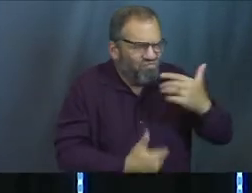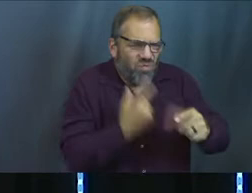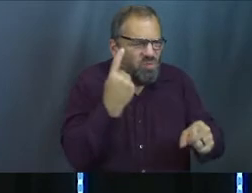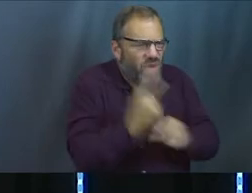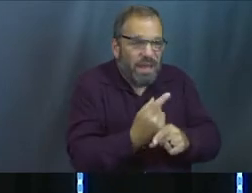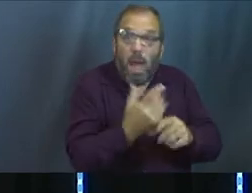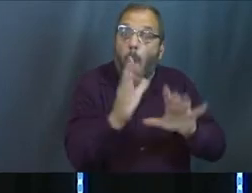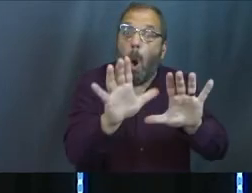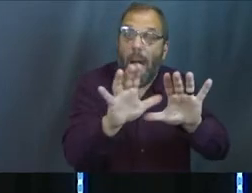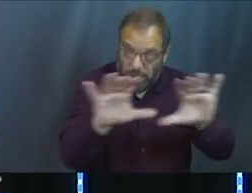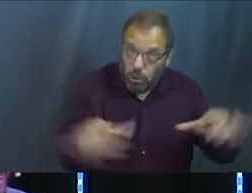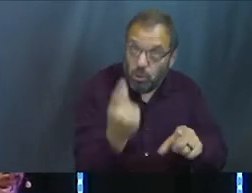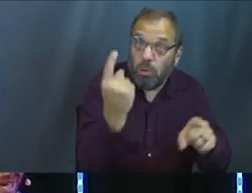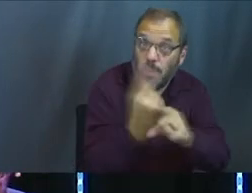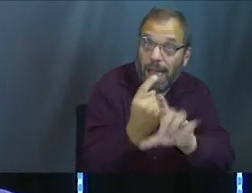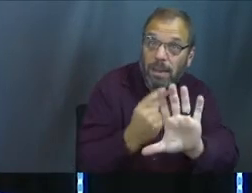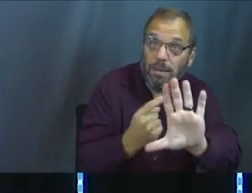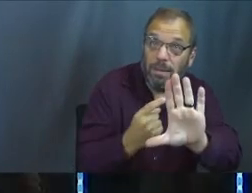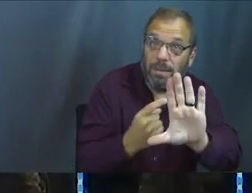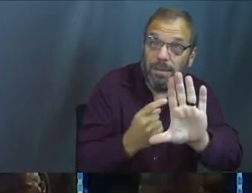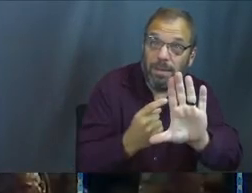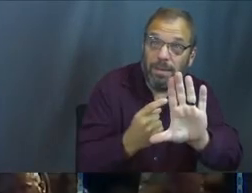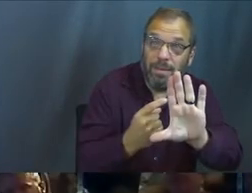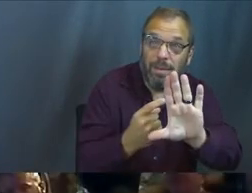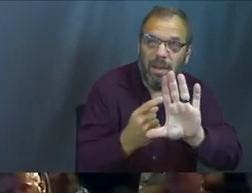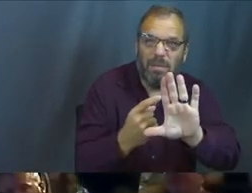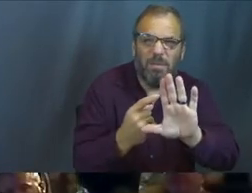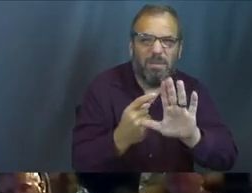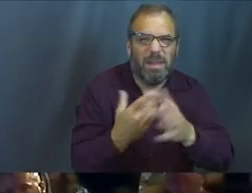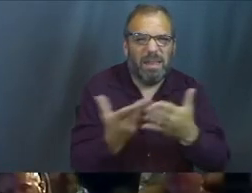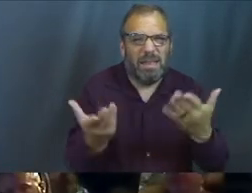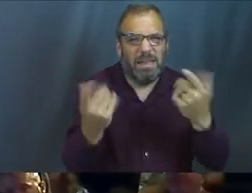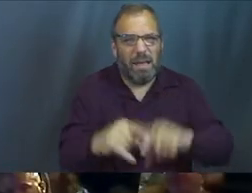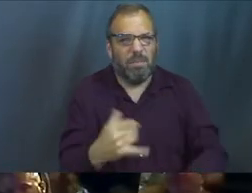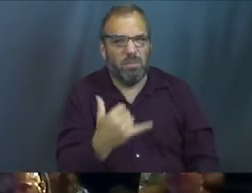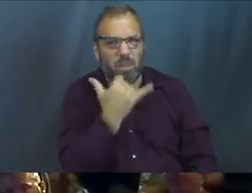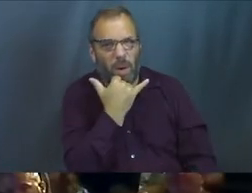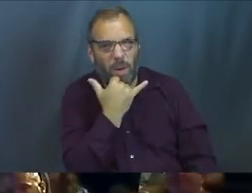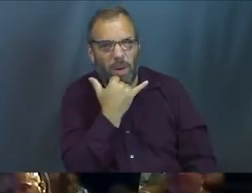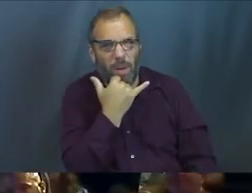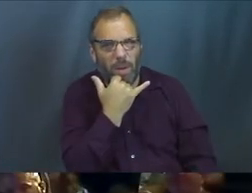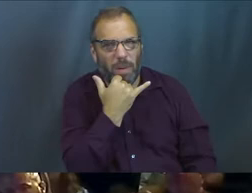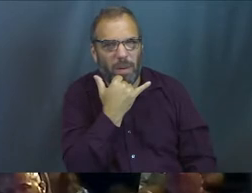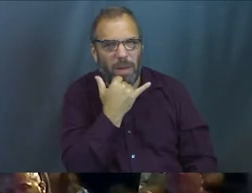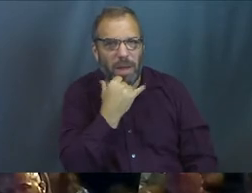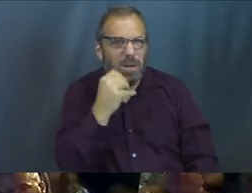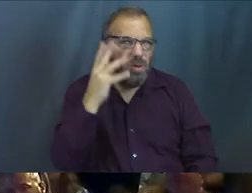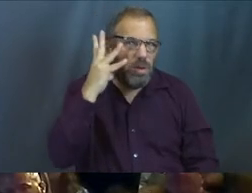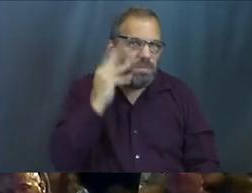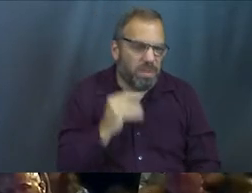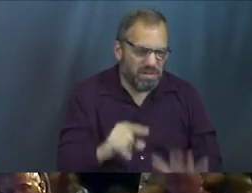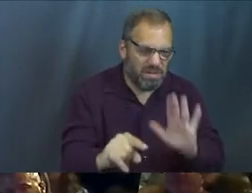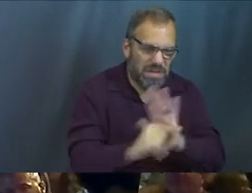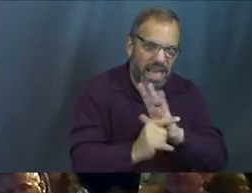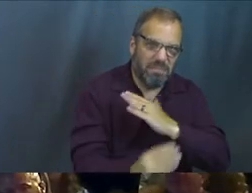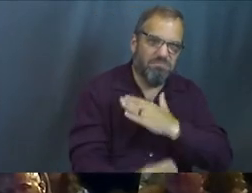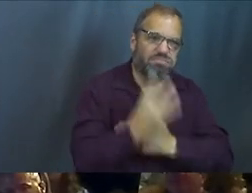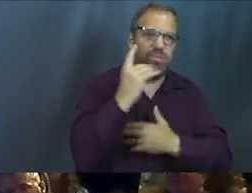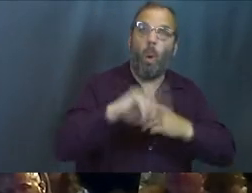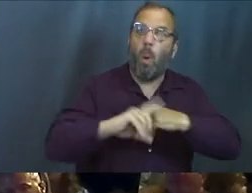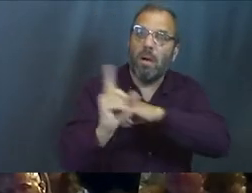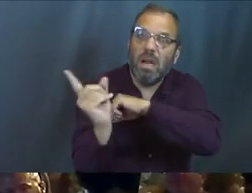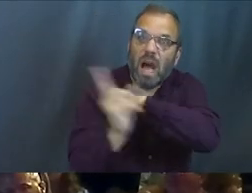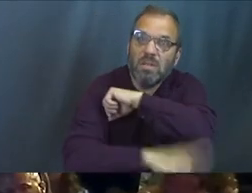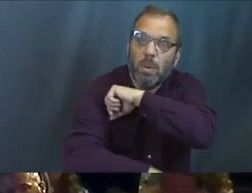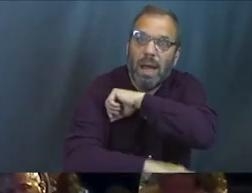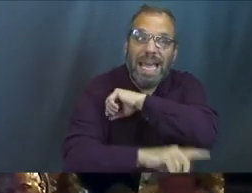And maybe you even do the right thing, but things still go wrong. You still experience a negative impact or consequence